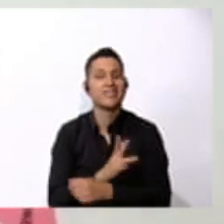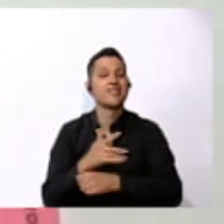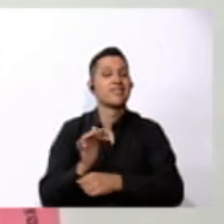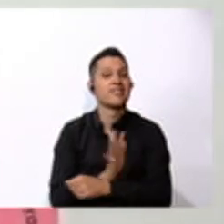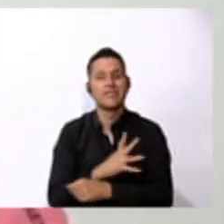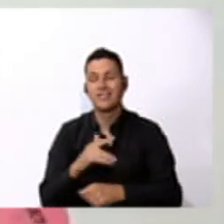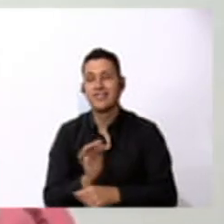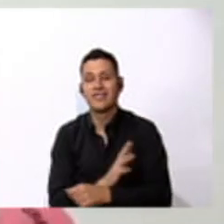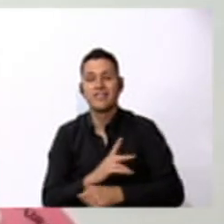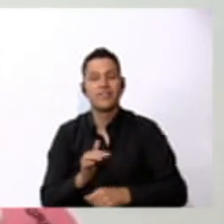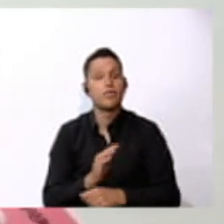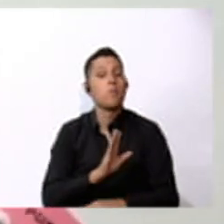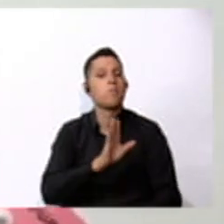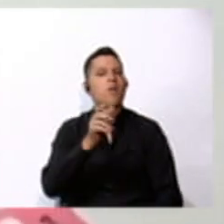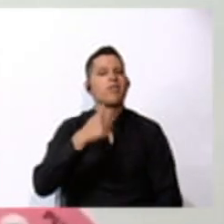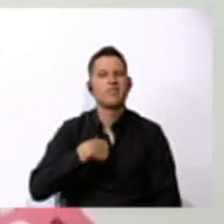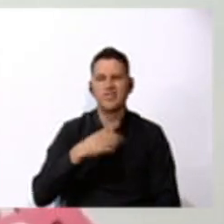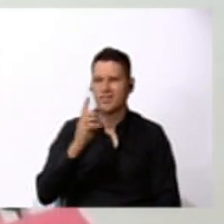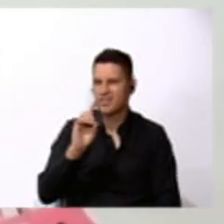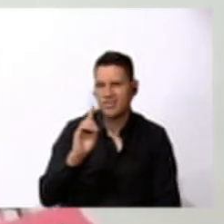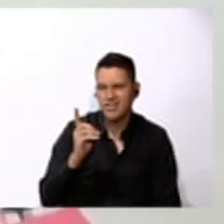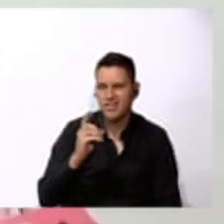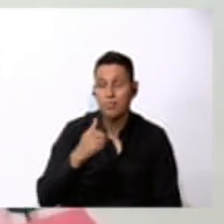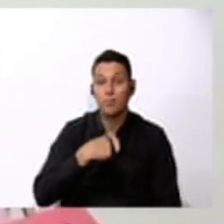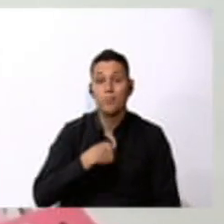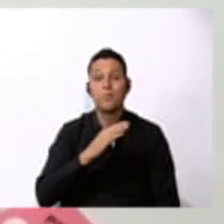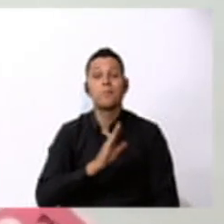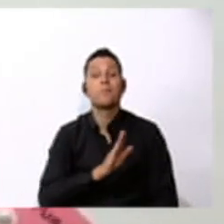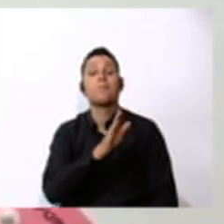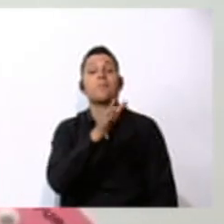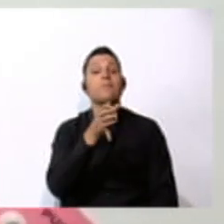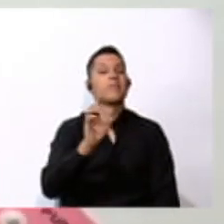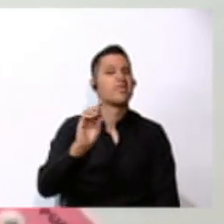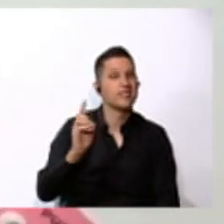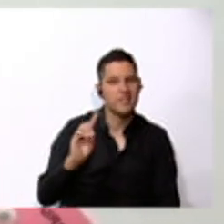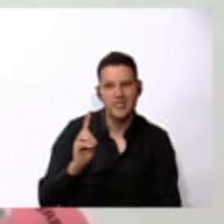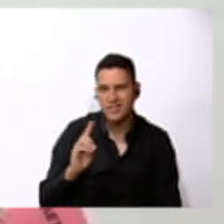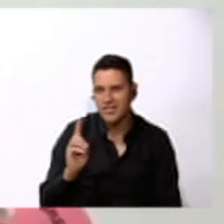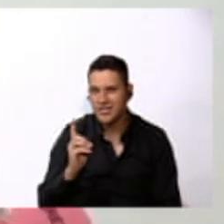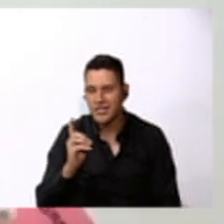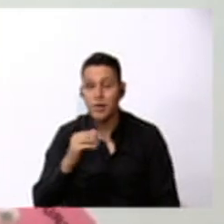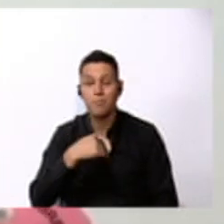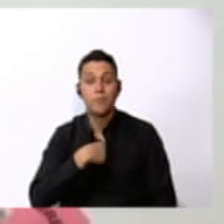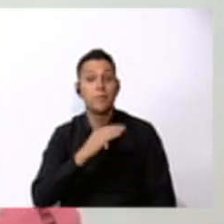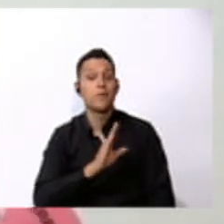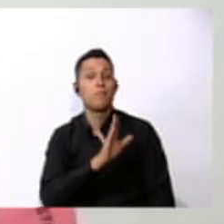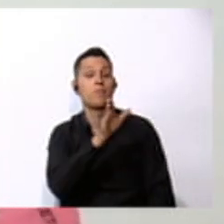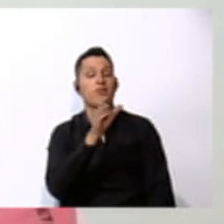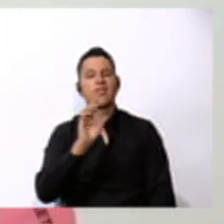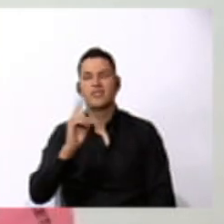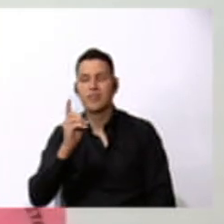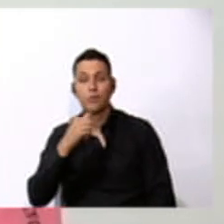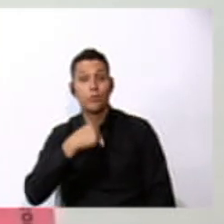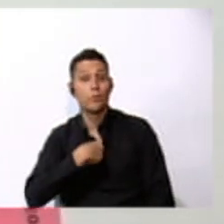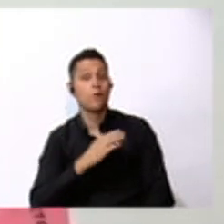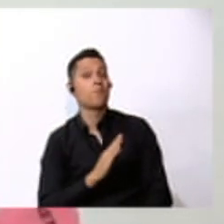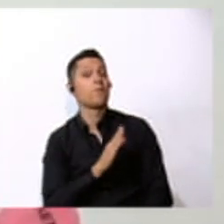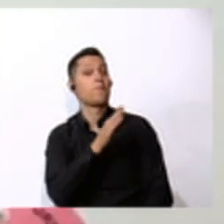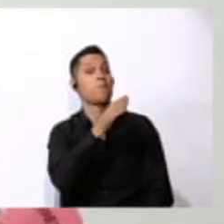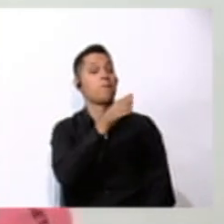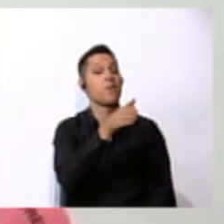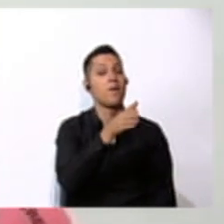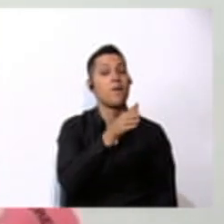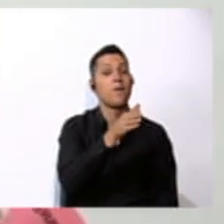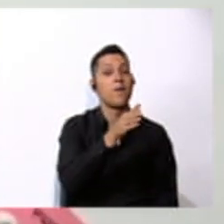Where are you going? Where are you going? I am going? I to the